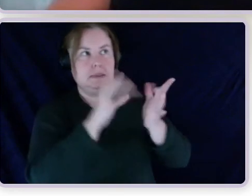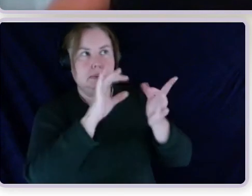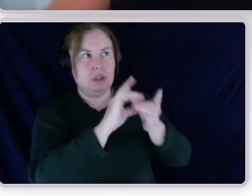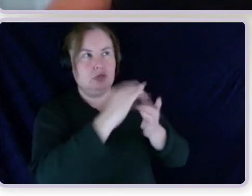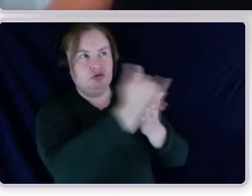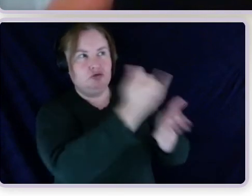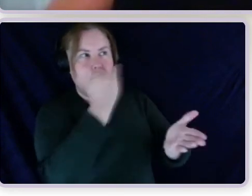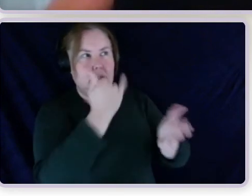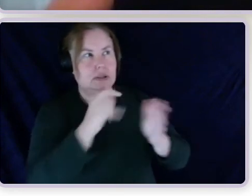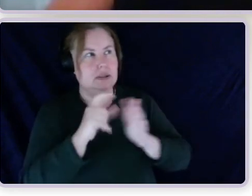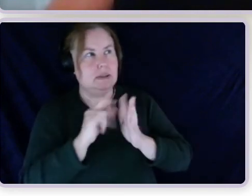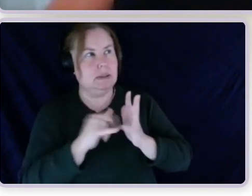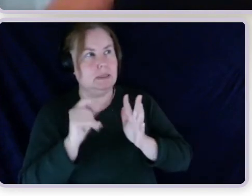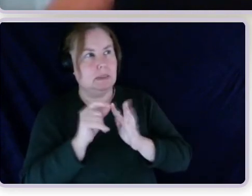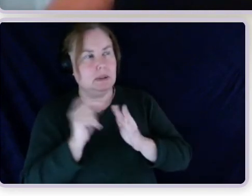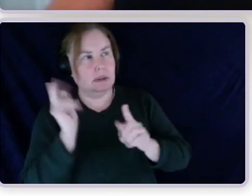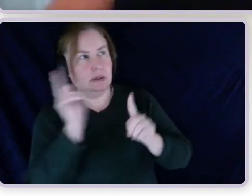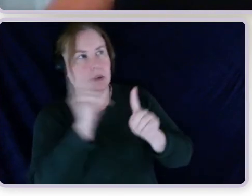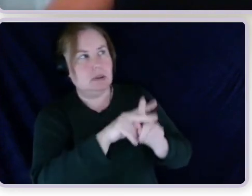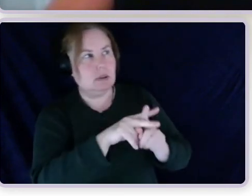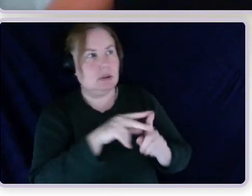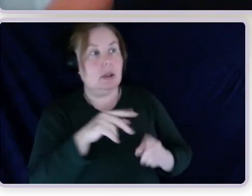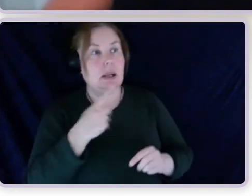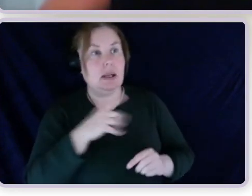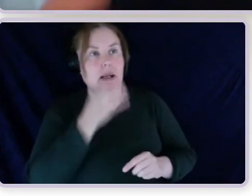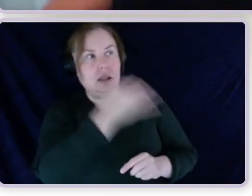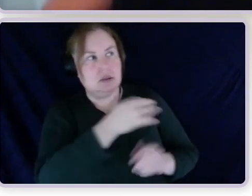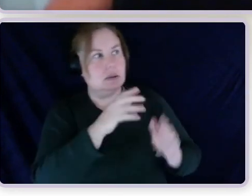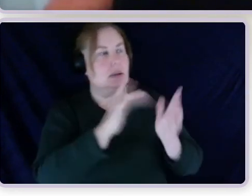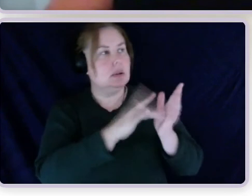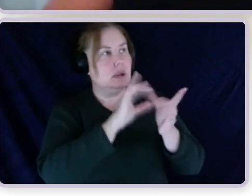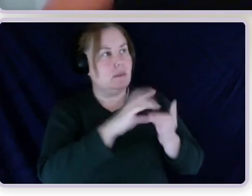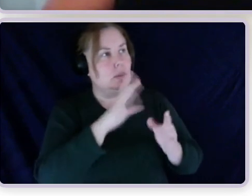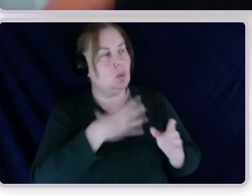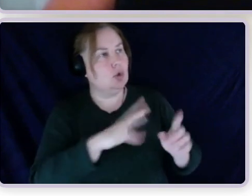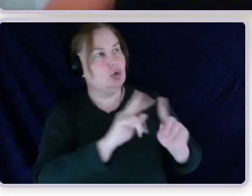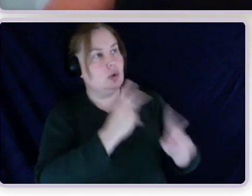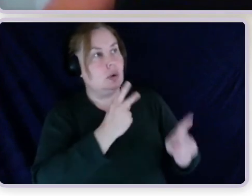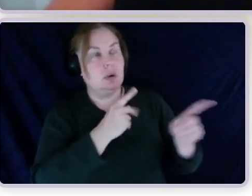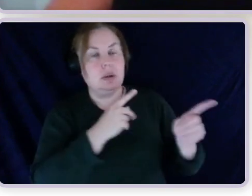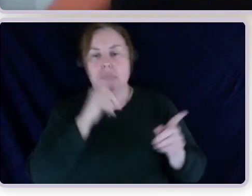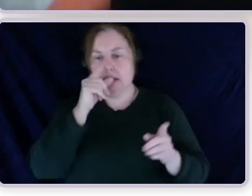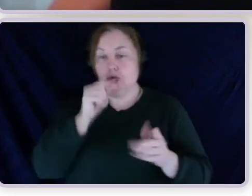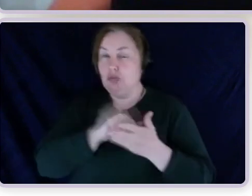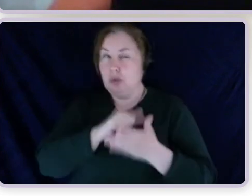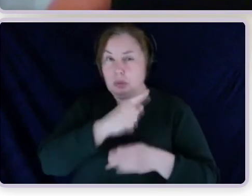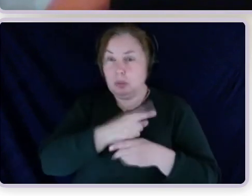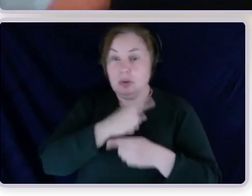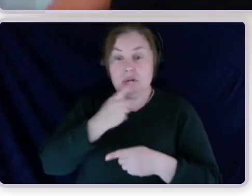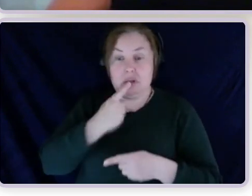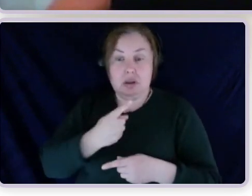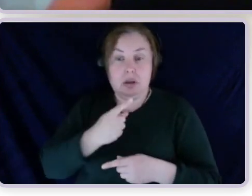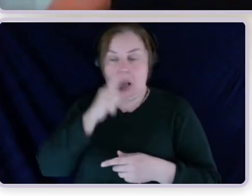people ask Centrelink for a review, is it right when Centrelink say you can only get a review when you provide more evidence